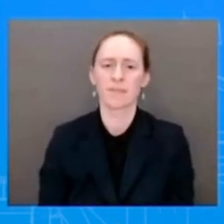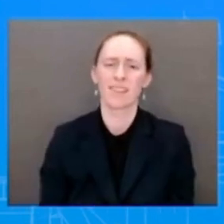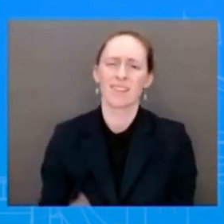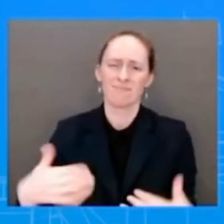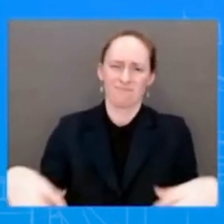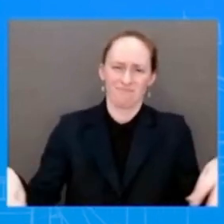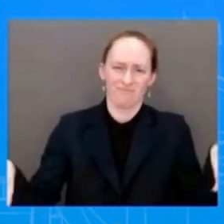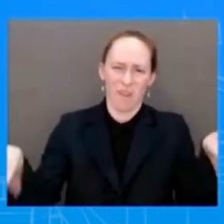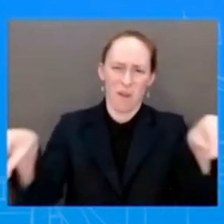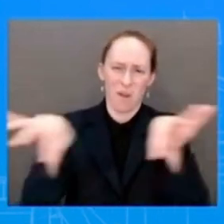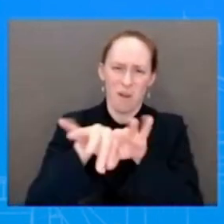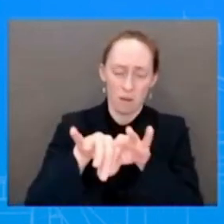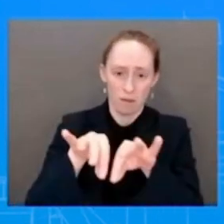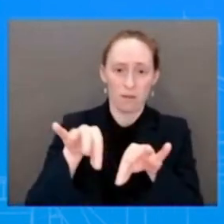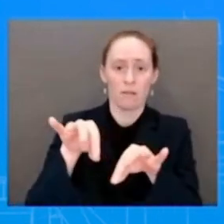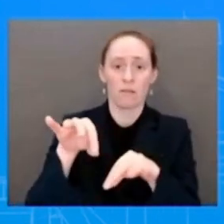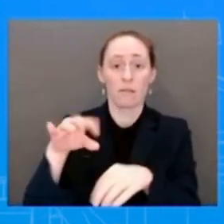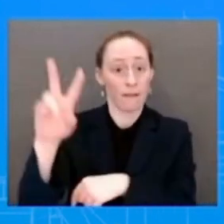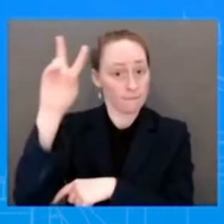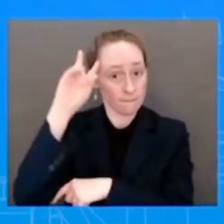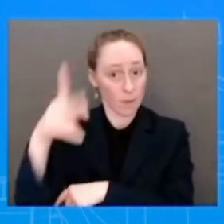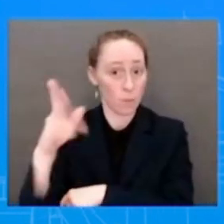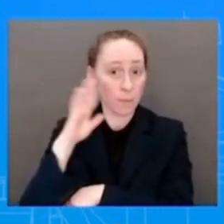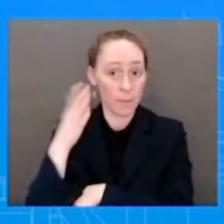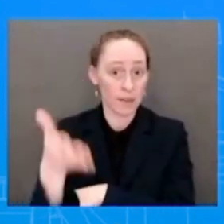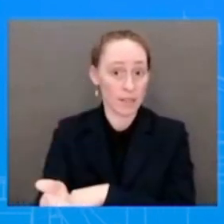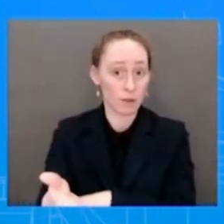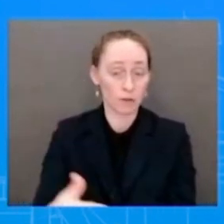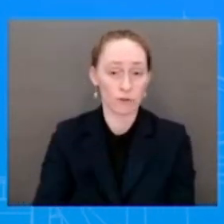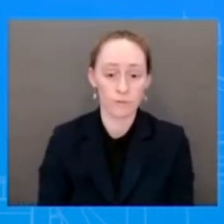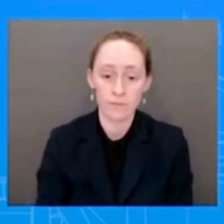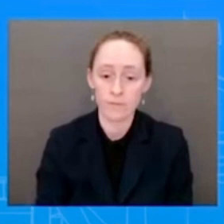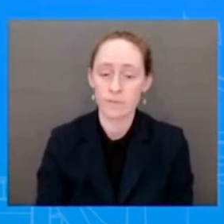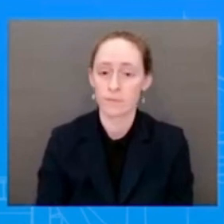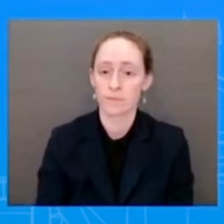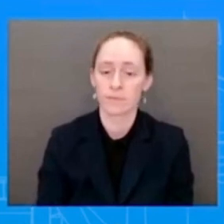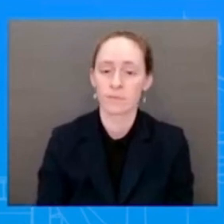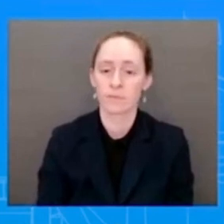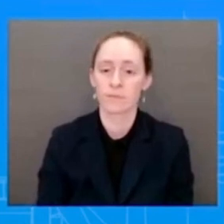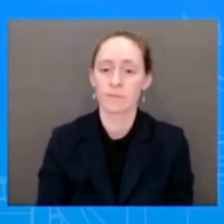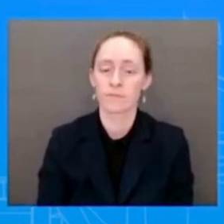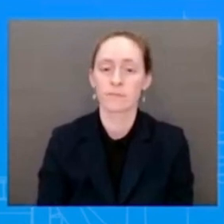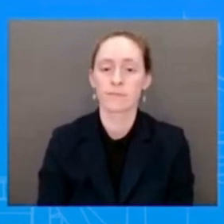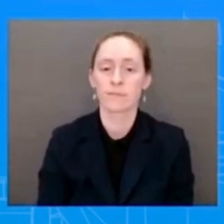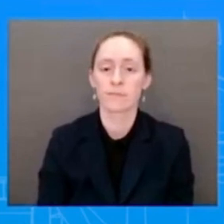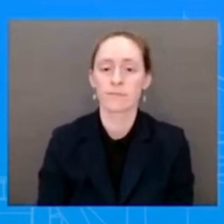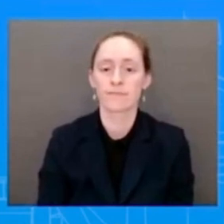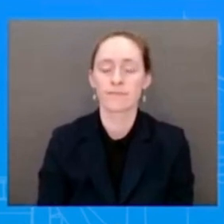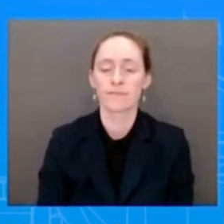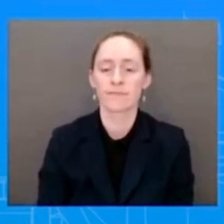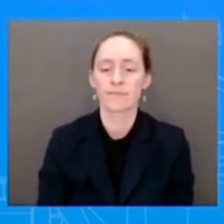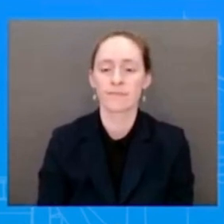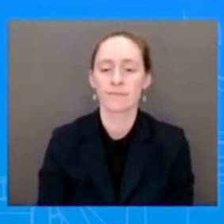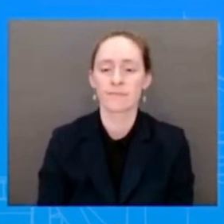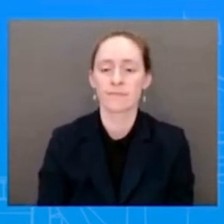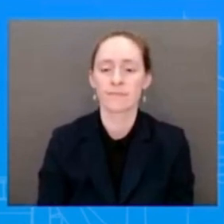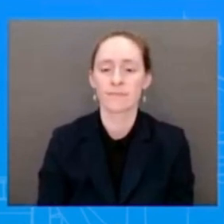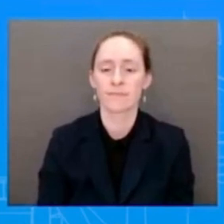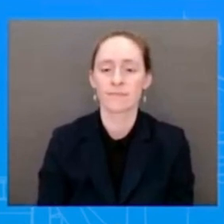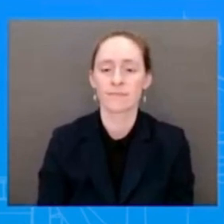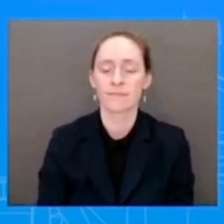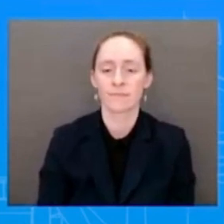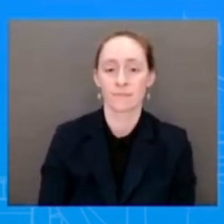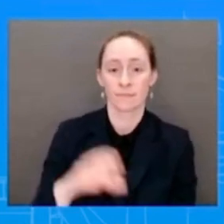with members of the Congressional Black Caucus on. Members of the Congressional Black Caucus were critical partners in advancing the George